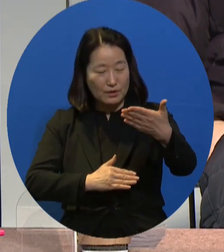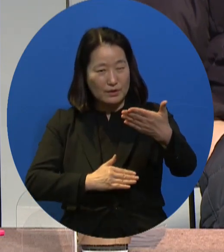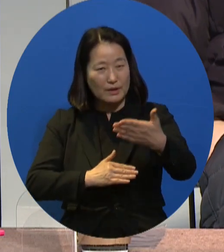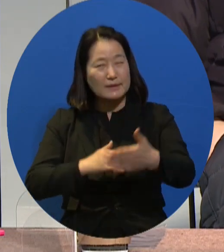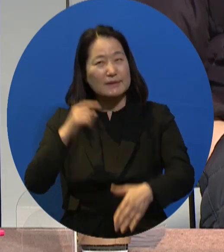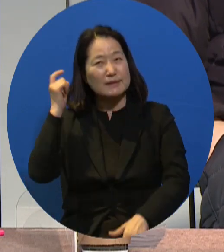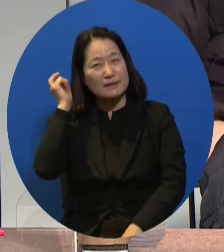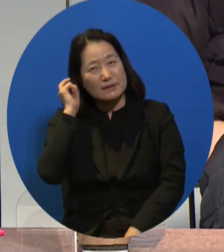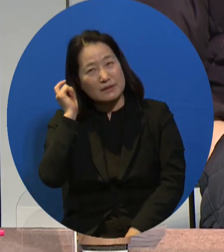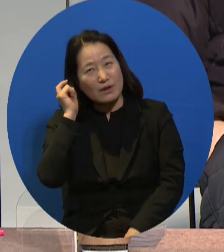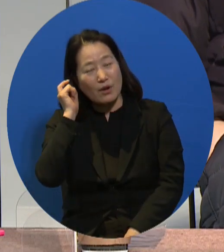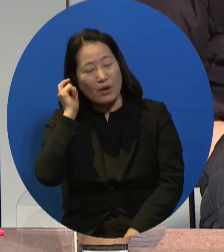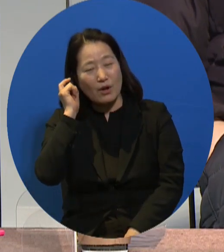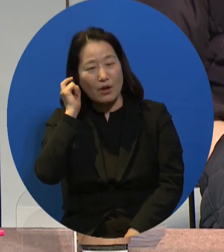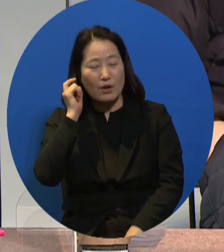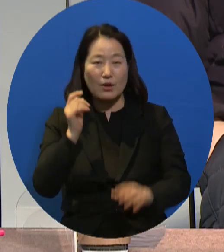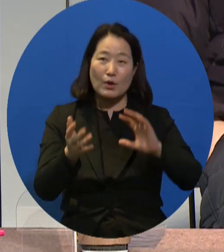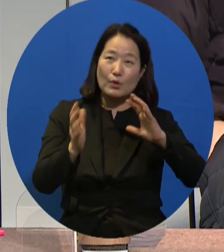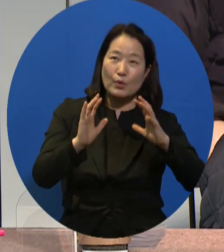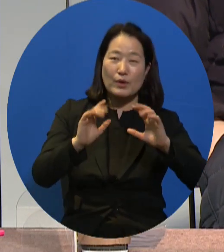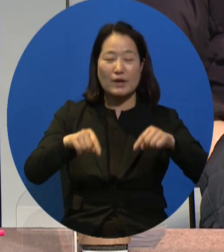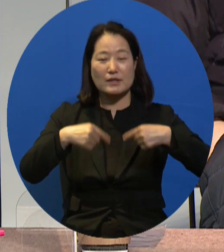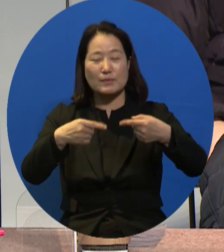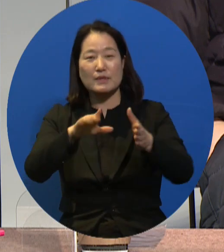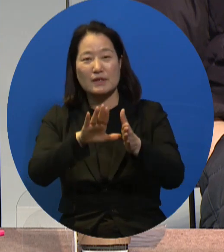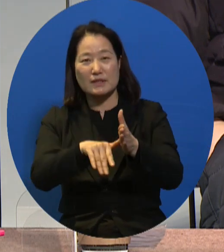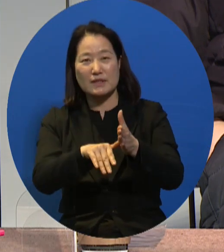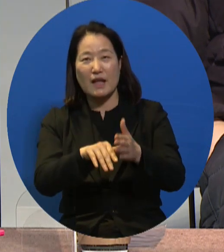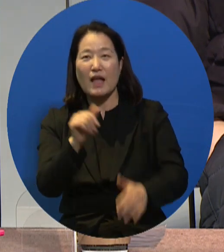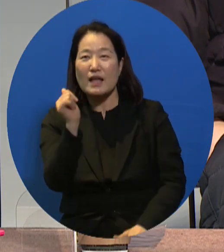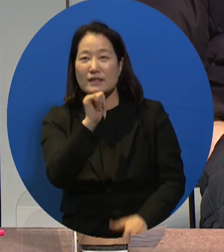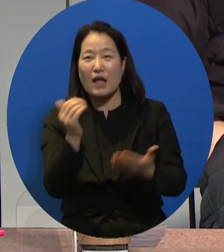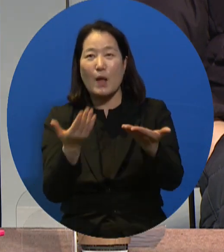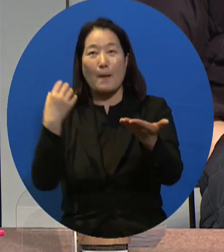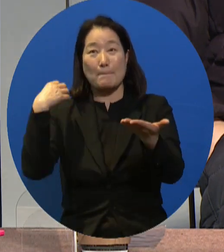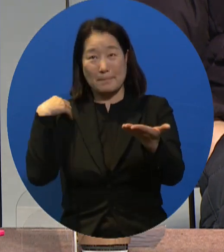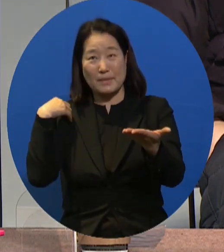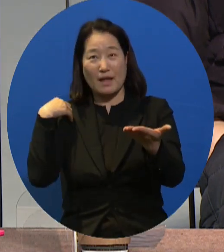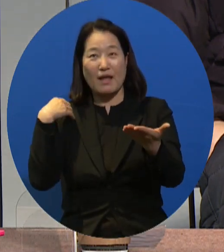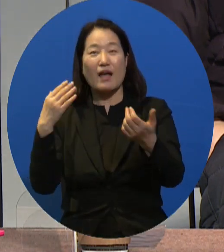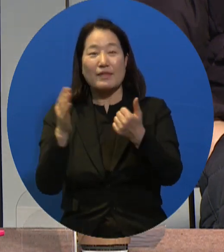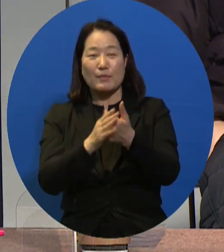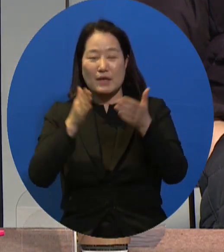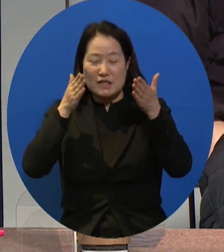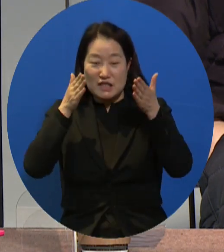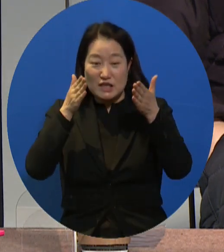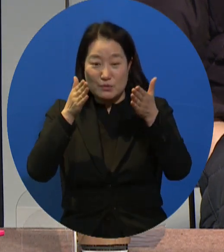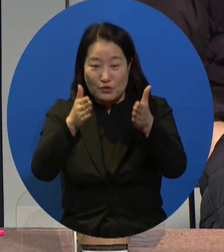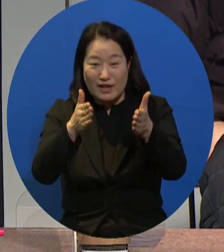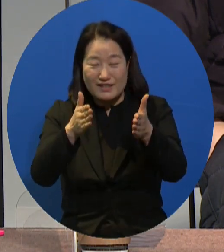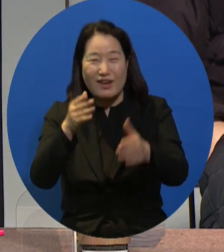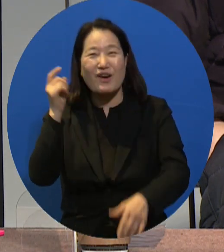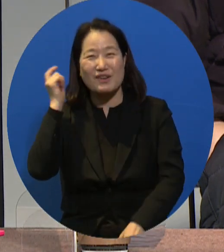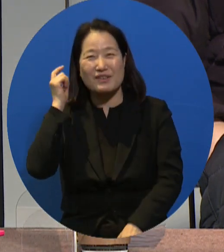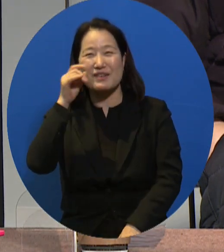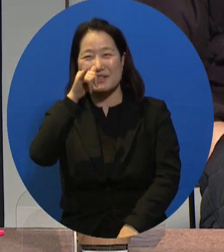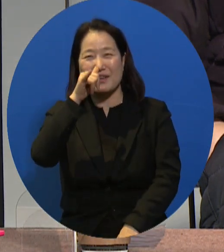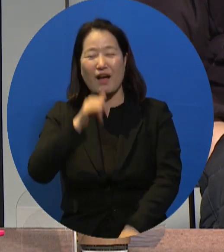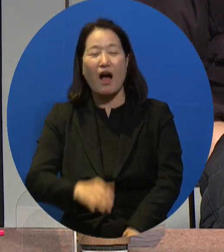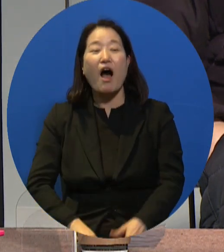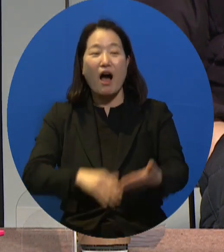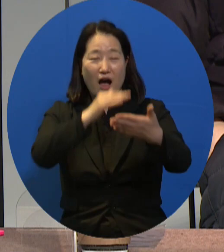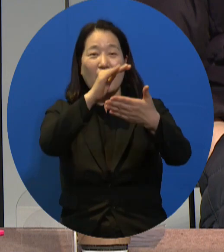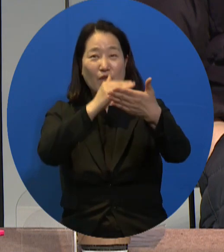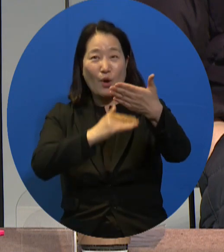Listening to the presentation and as a moderator, I paid my full attention to this presentation by